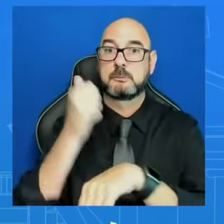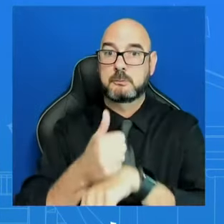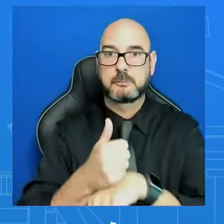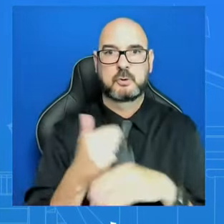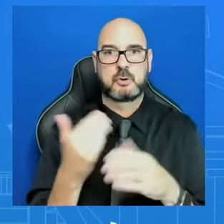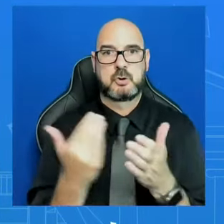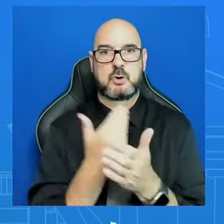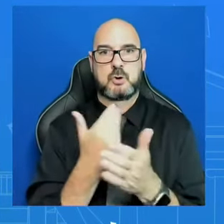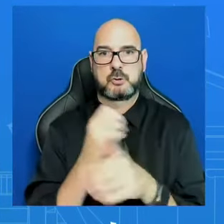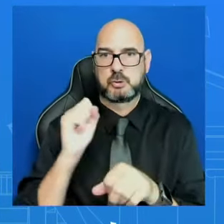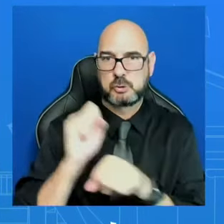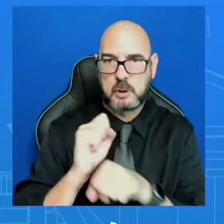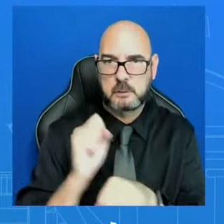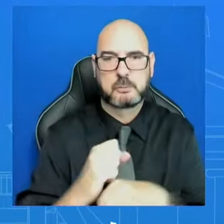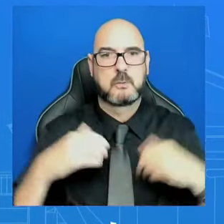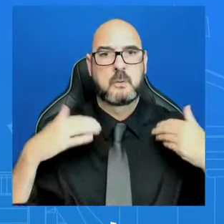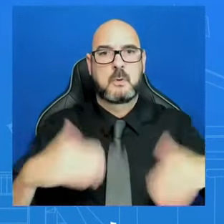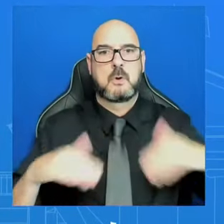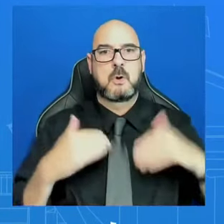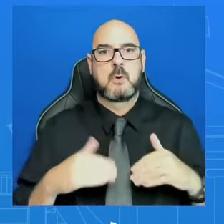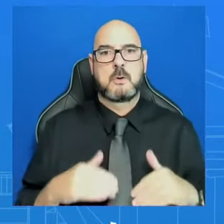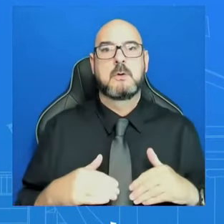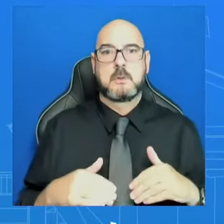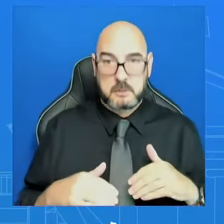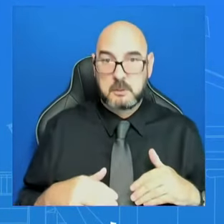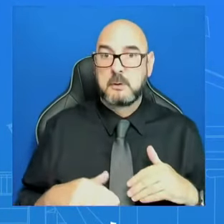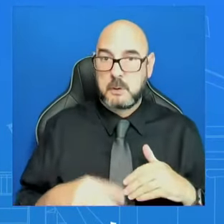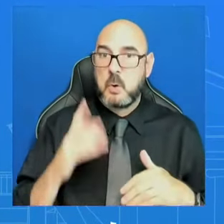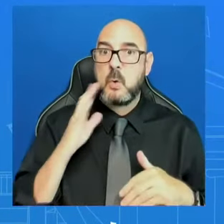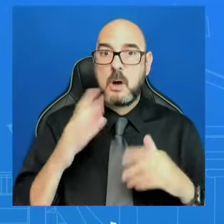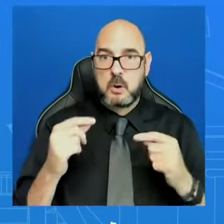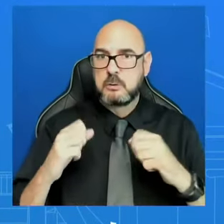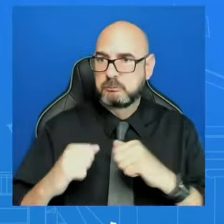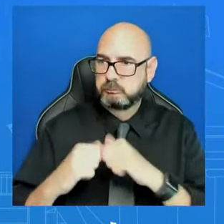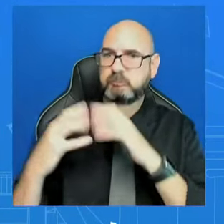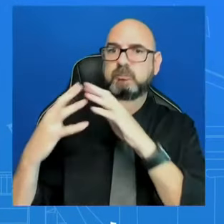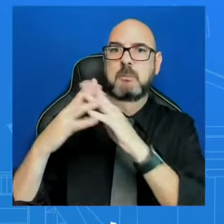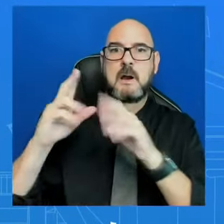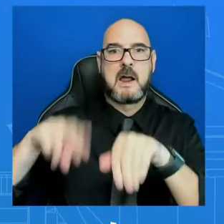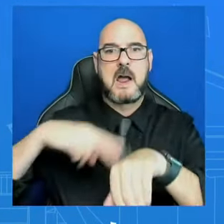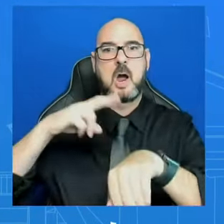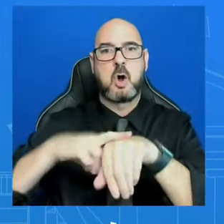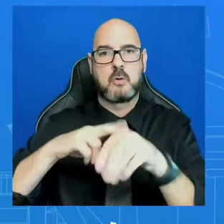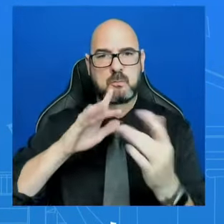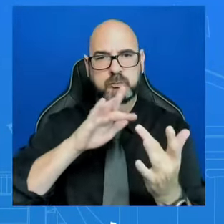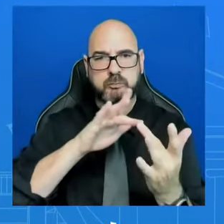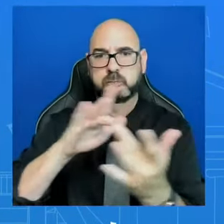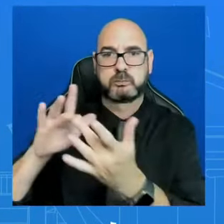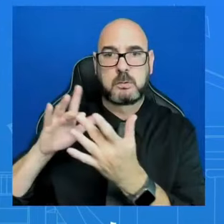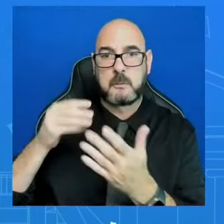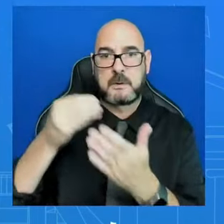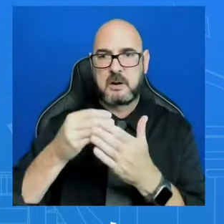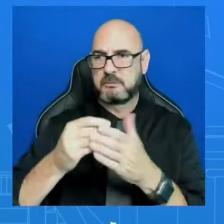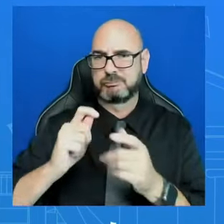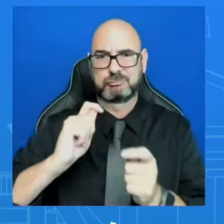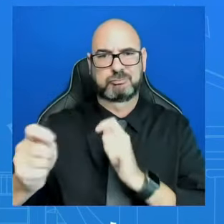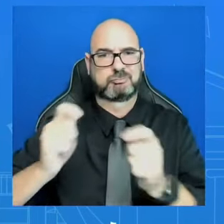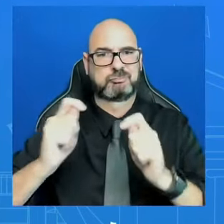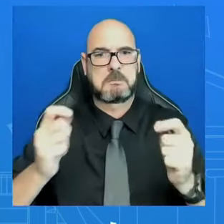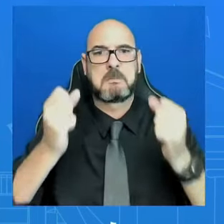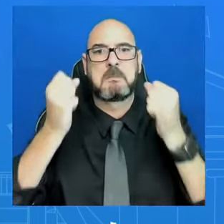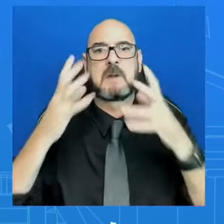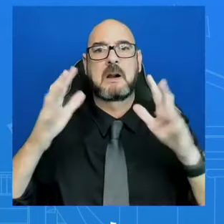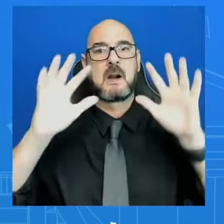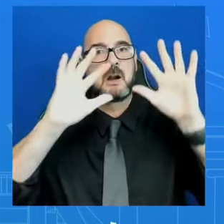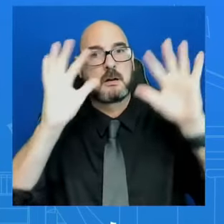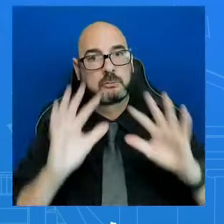will stand up, a national network that will finance tens of thousands of climate and clean energy projects across America.